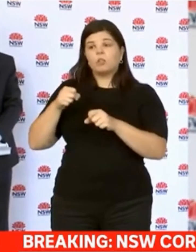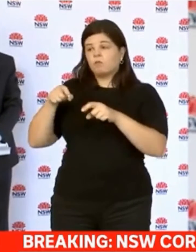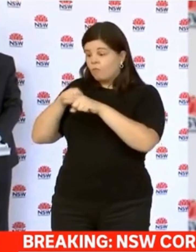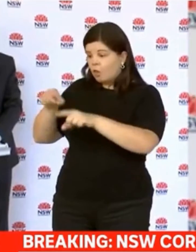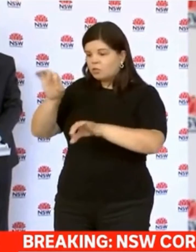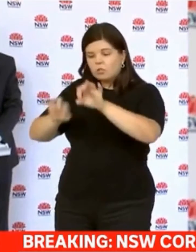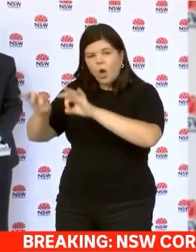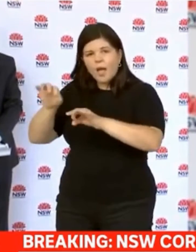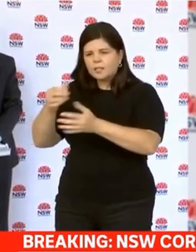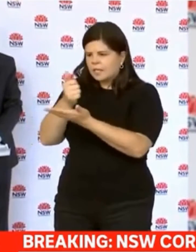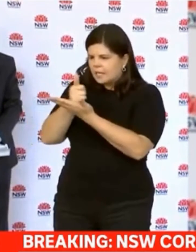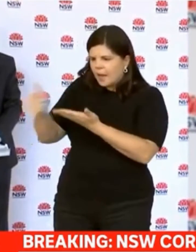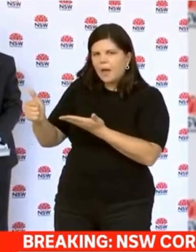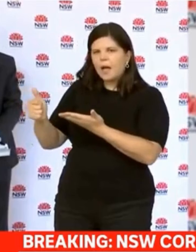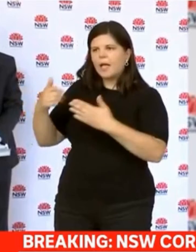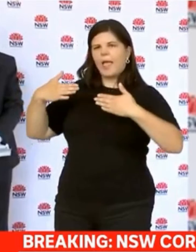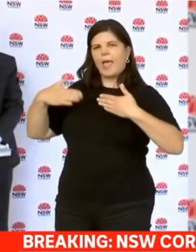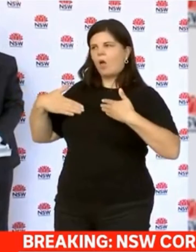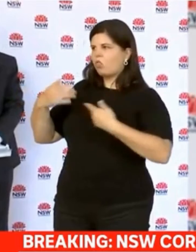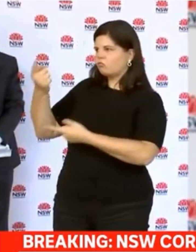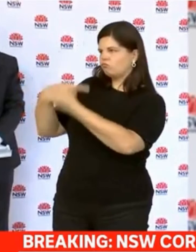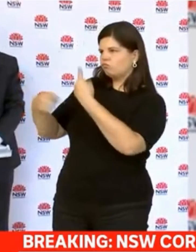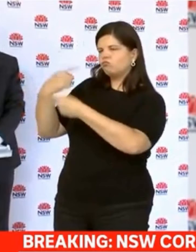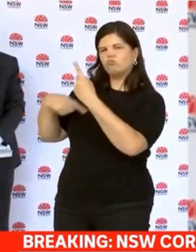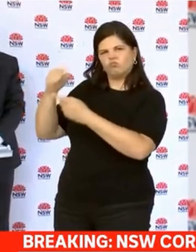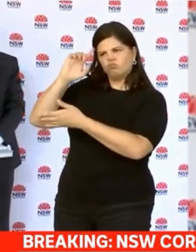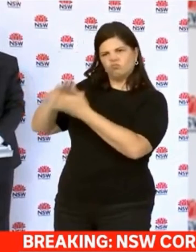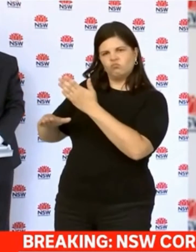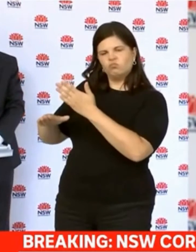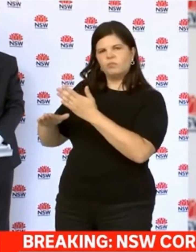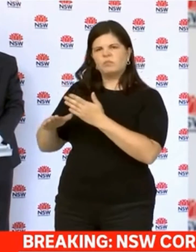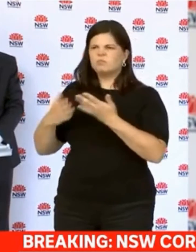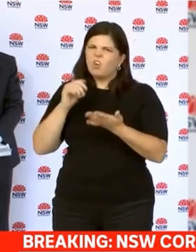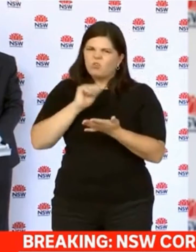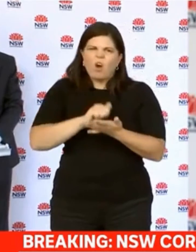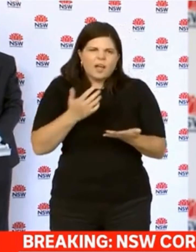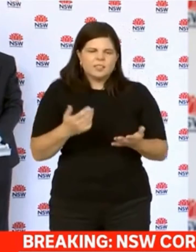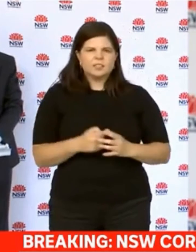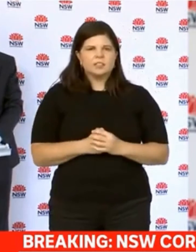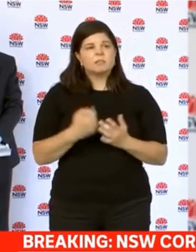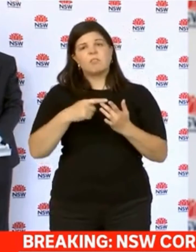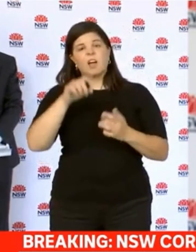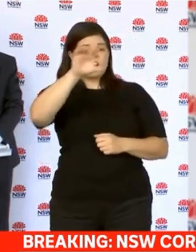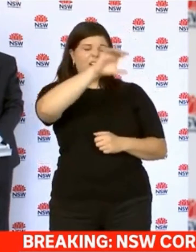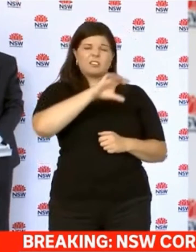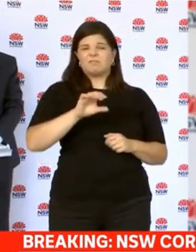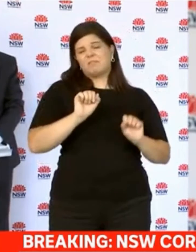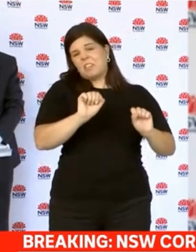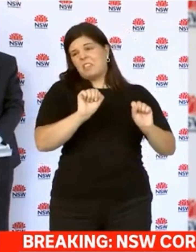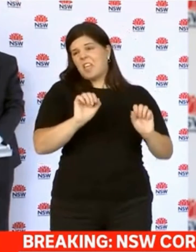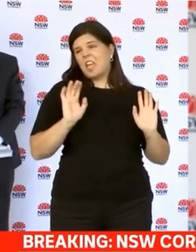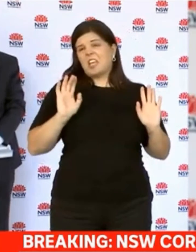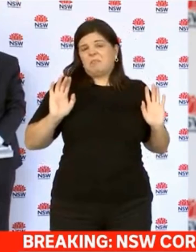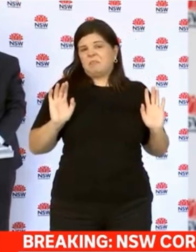science, based on the facts, based on the health advice. That's what our citizens need and deserve. And it's up to others as to how they lead their states.